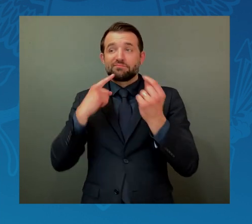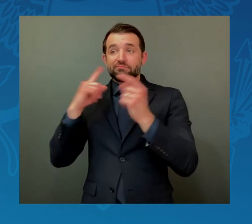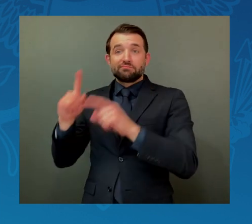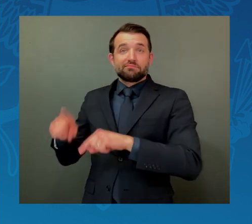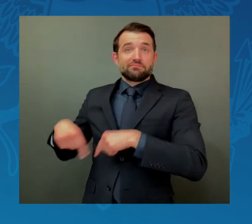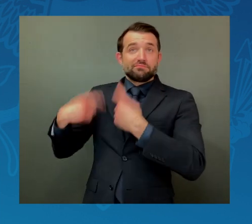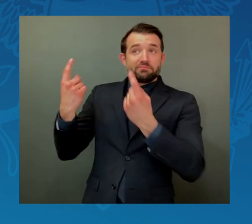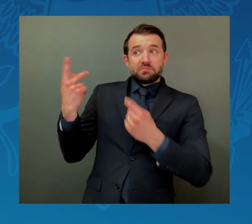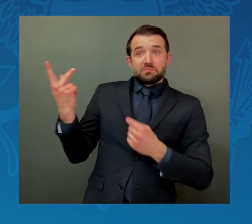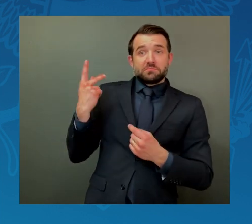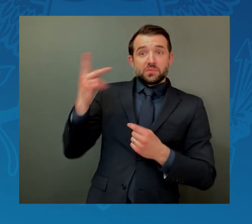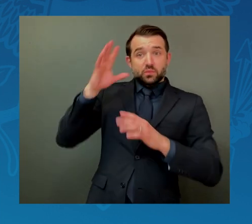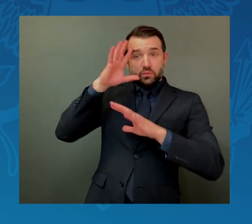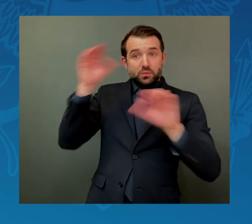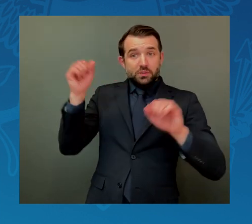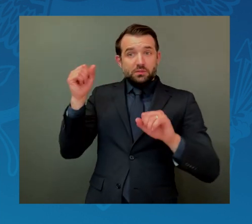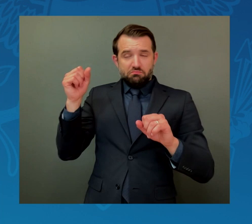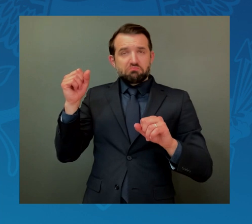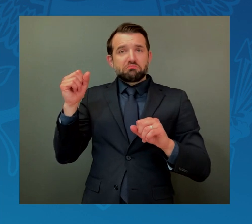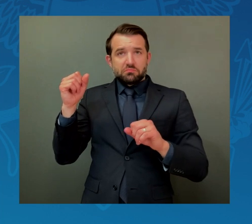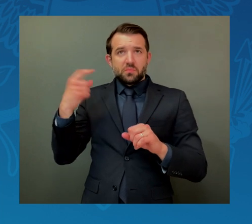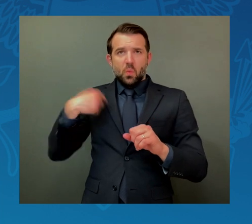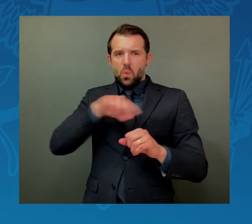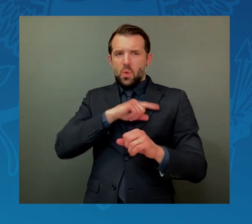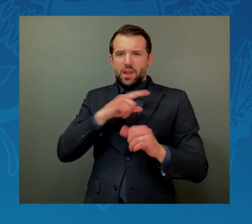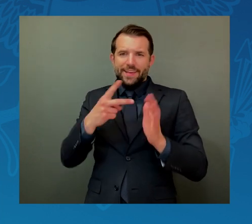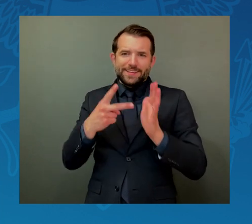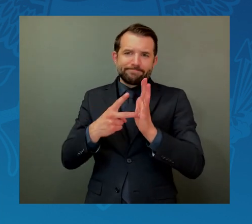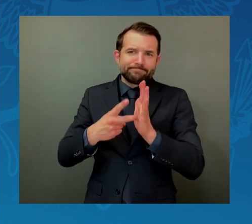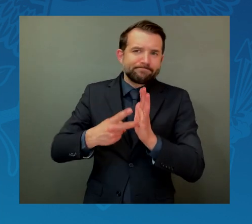the number of nations to sign on.